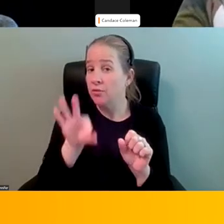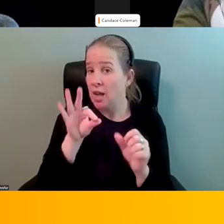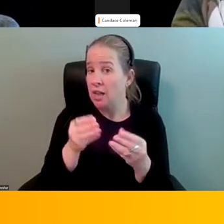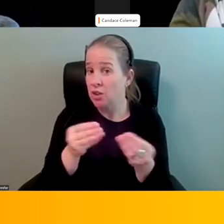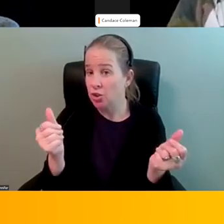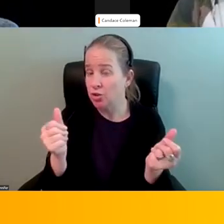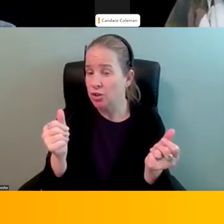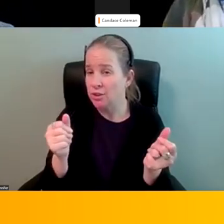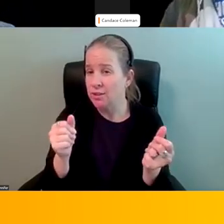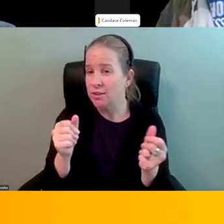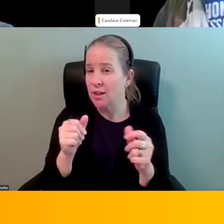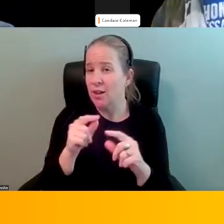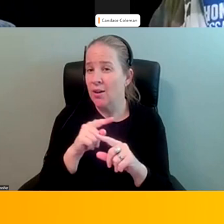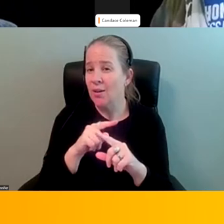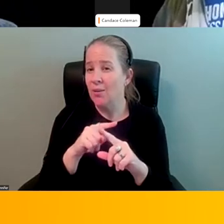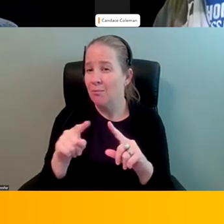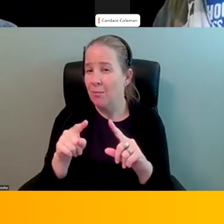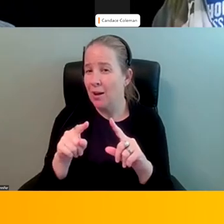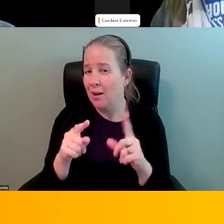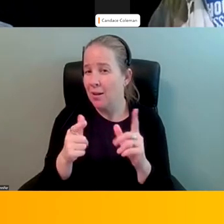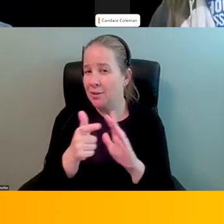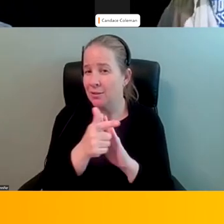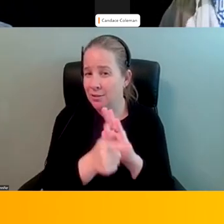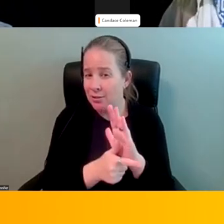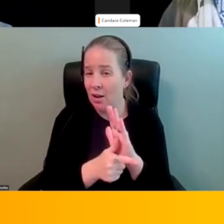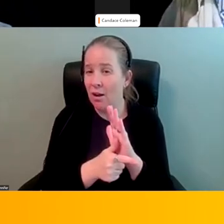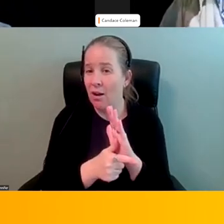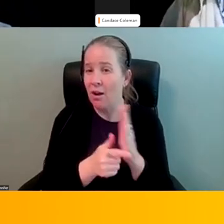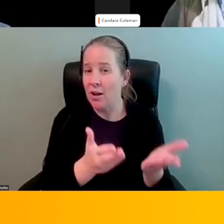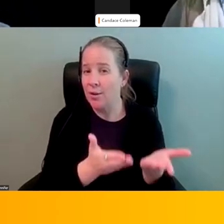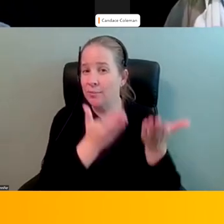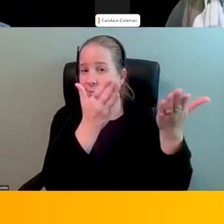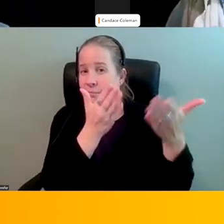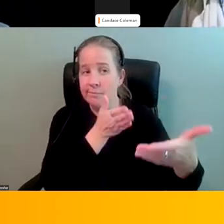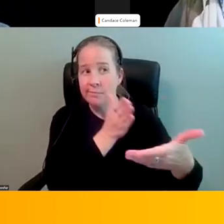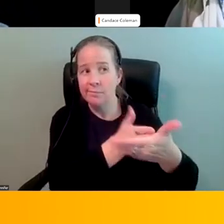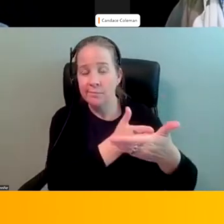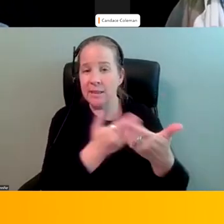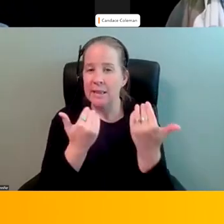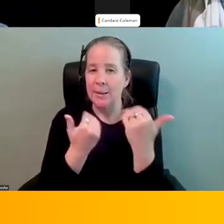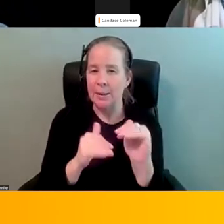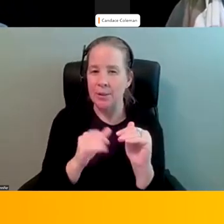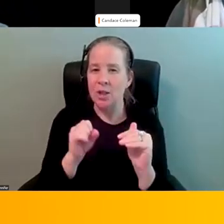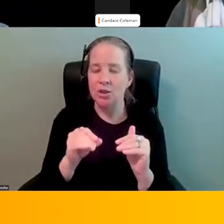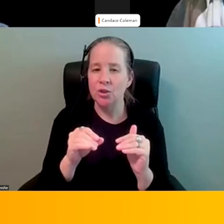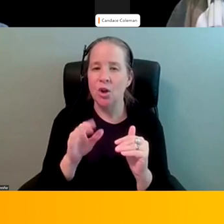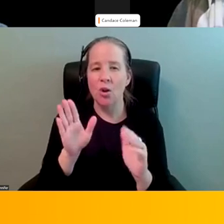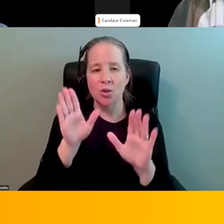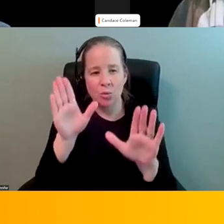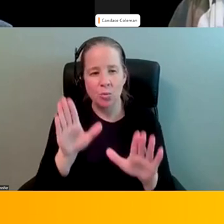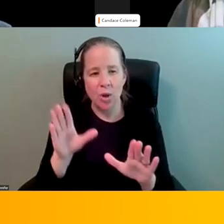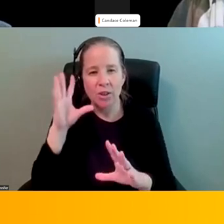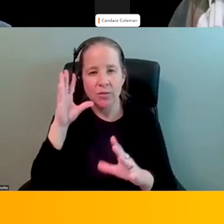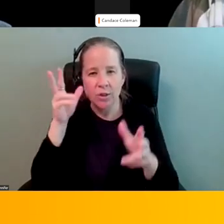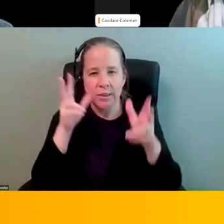it's very nature the law and bringing legal cases is also limited so it's just been really refreshing to hear about the success of activism